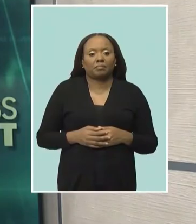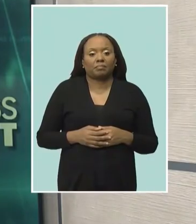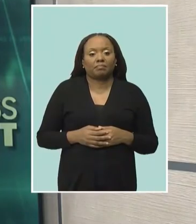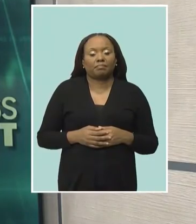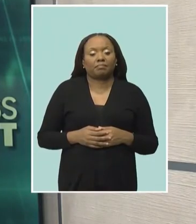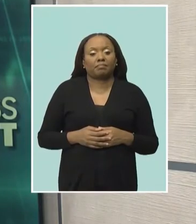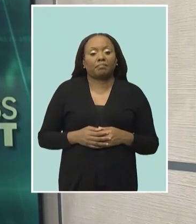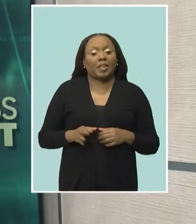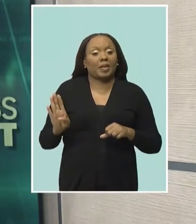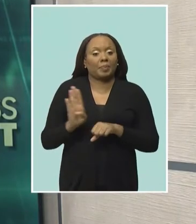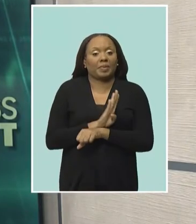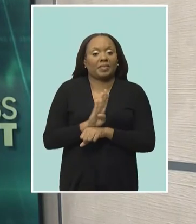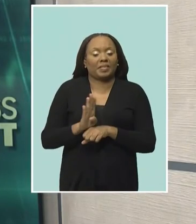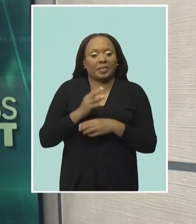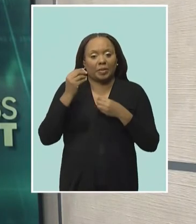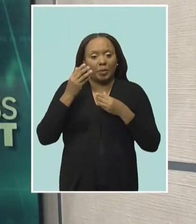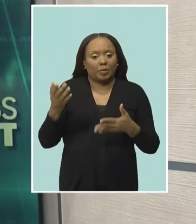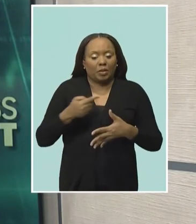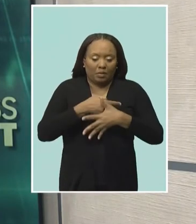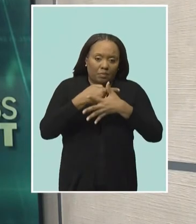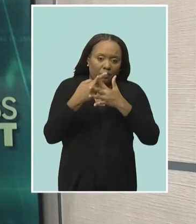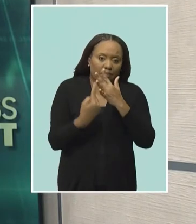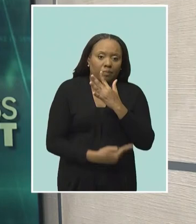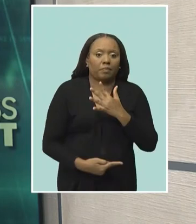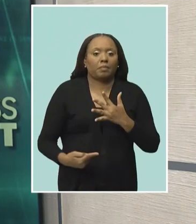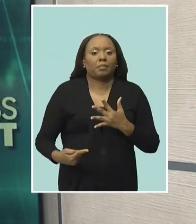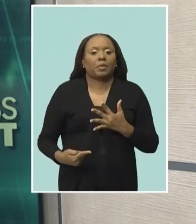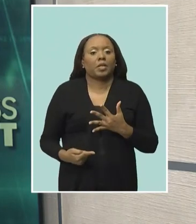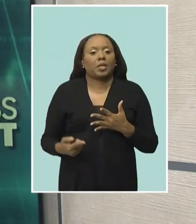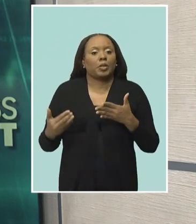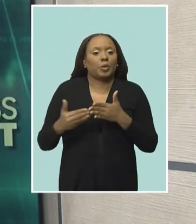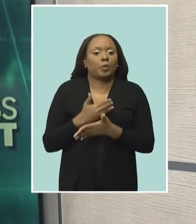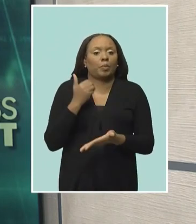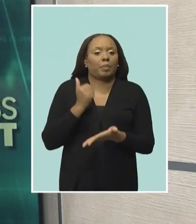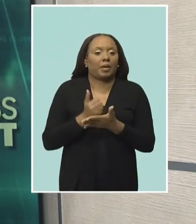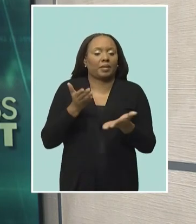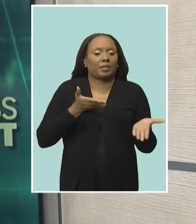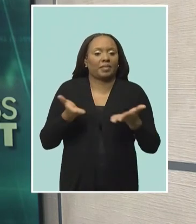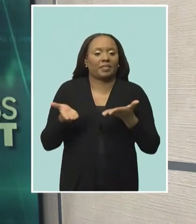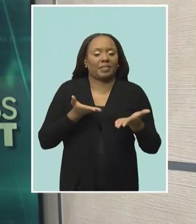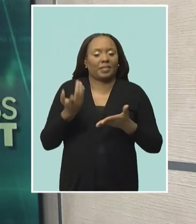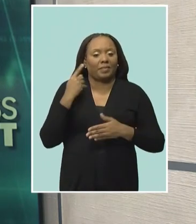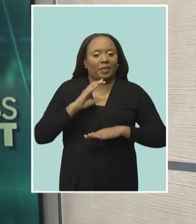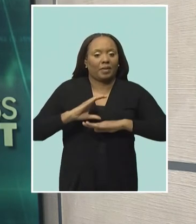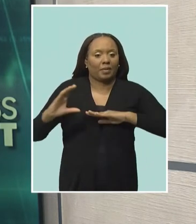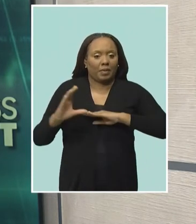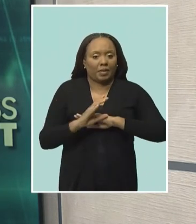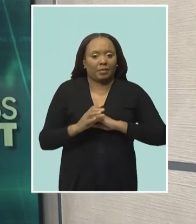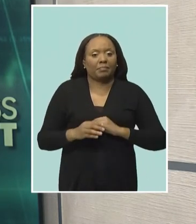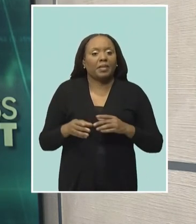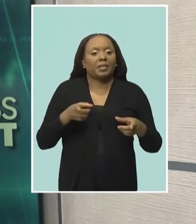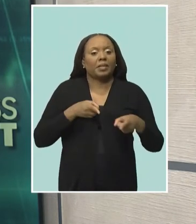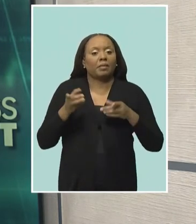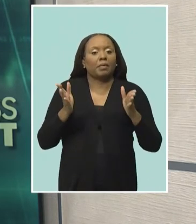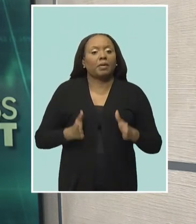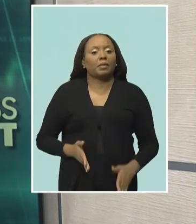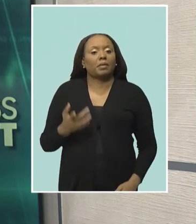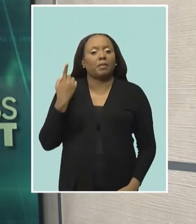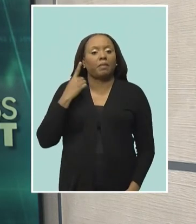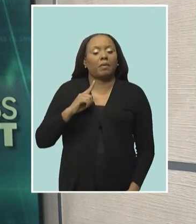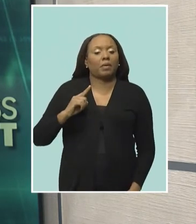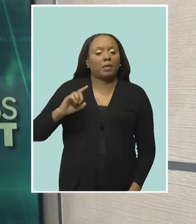In tonight's business, a slew of new banking services are coming to the region. Word of this came from Director of Corporate